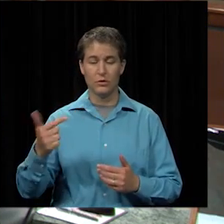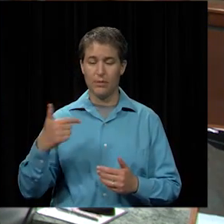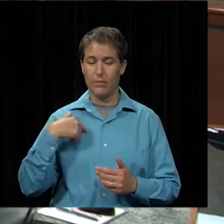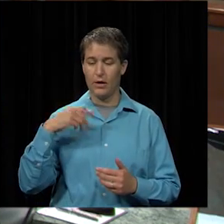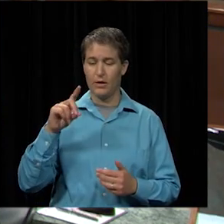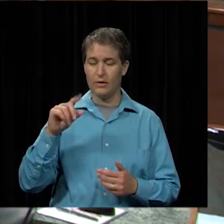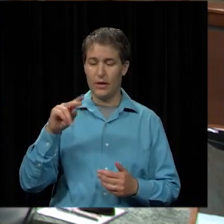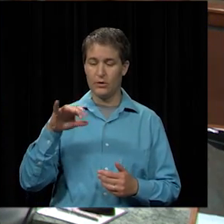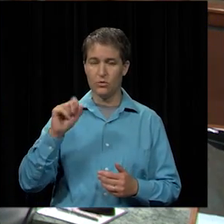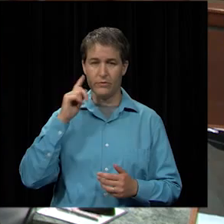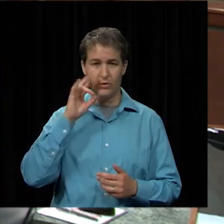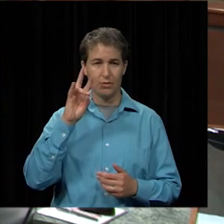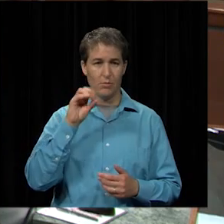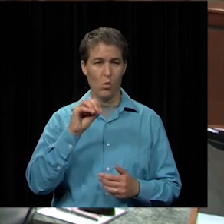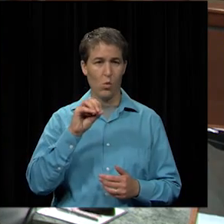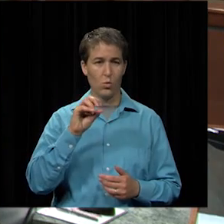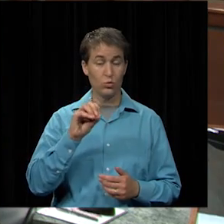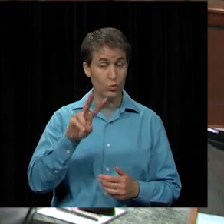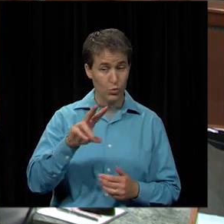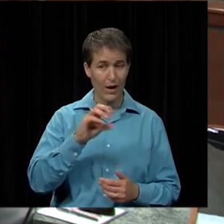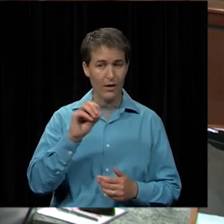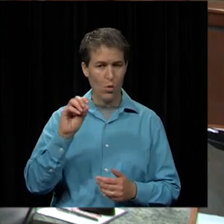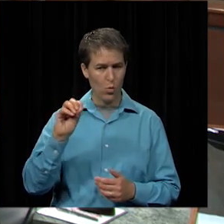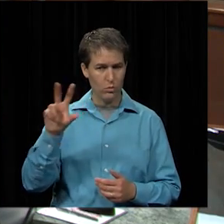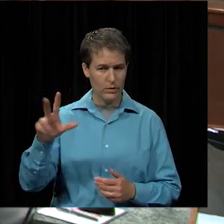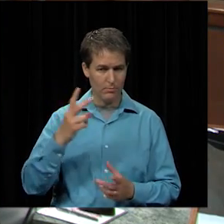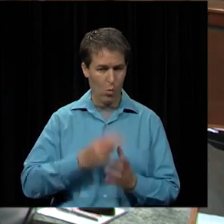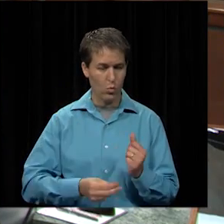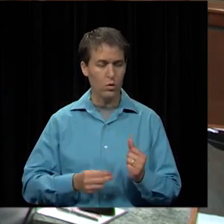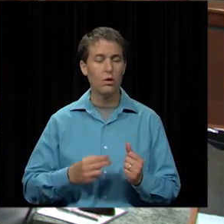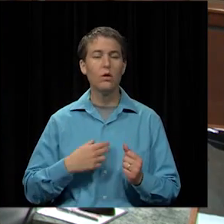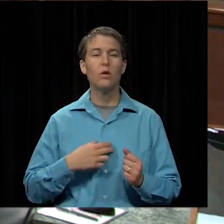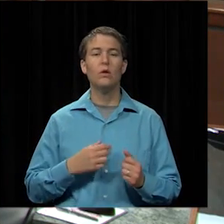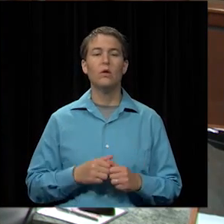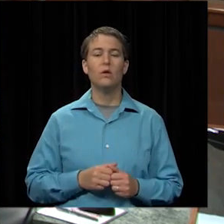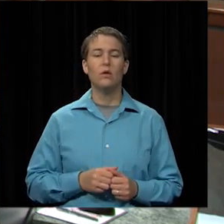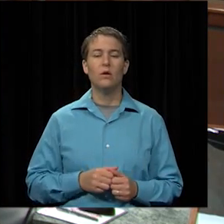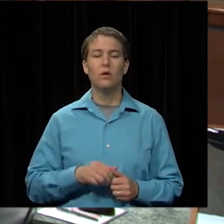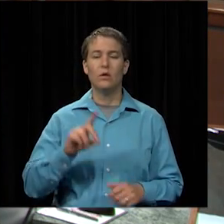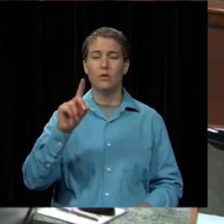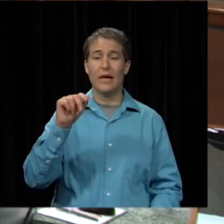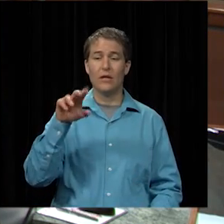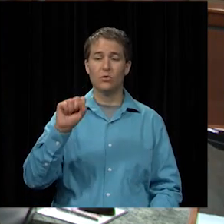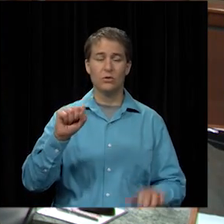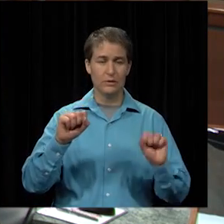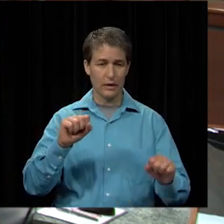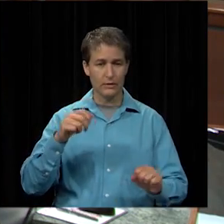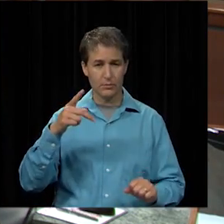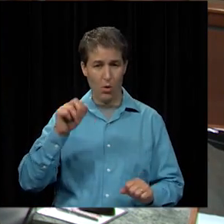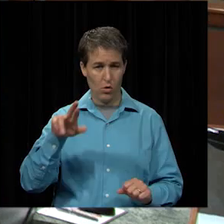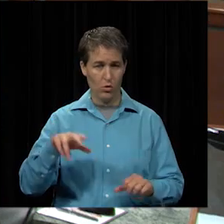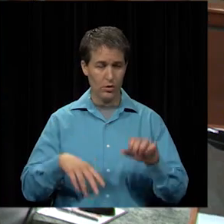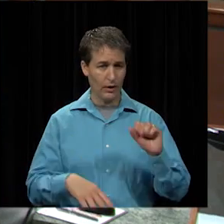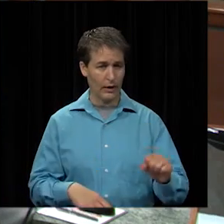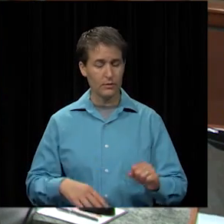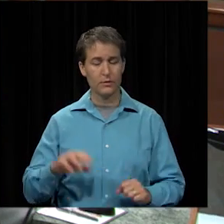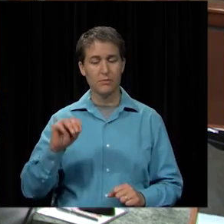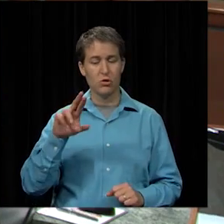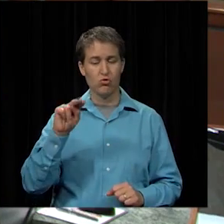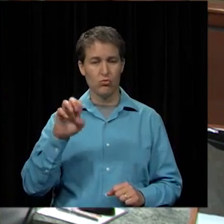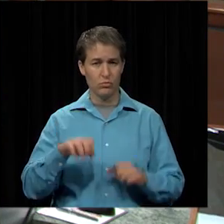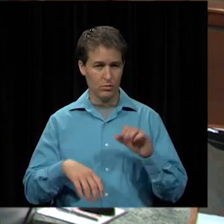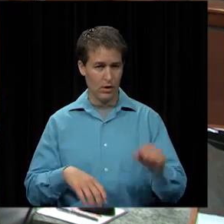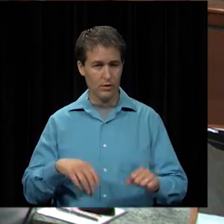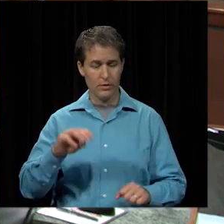by Dr. Daniels for 7.02 and 7.03. Roll call vote, please. Dr. Daniels? Yes. Mr. Parker? Yes. Mr. McKeown?